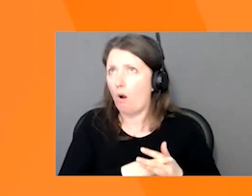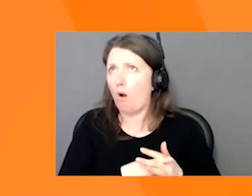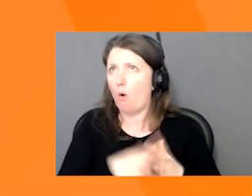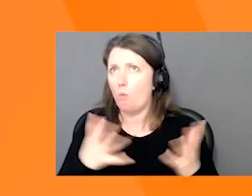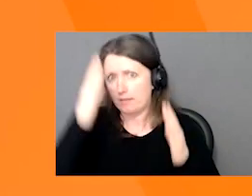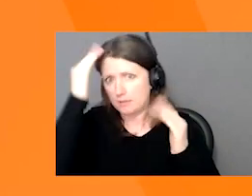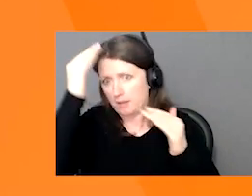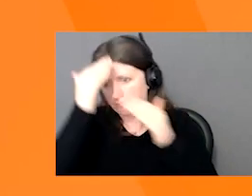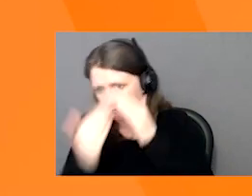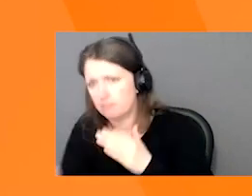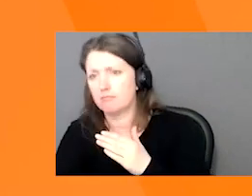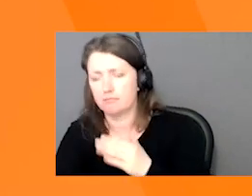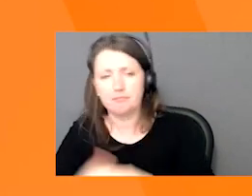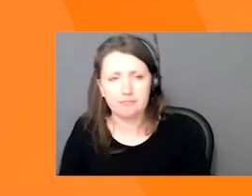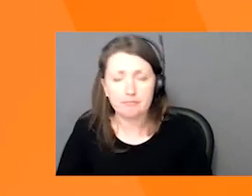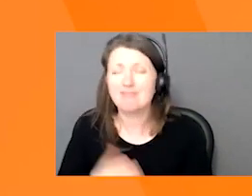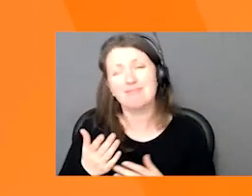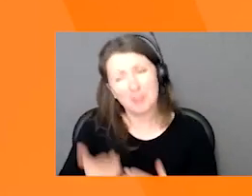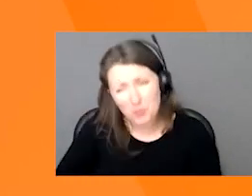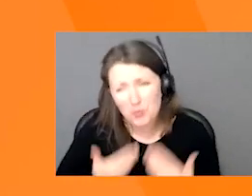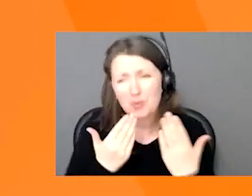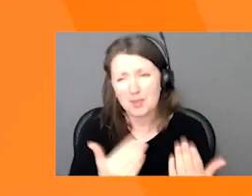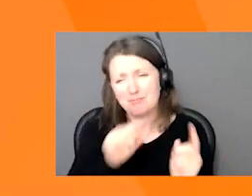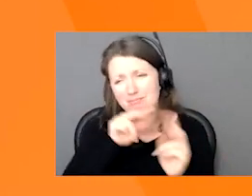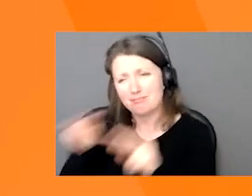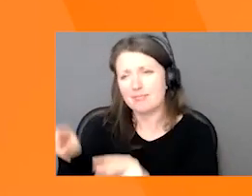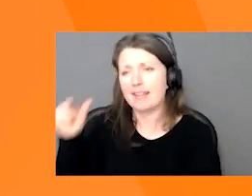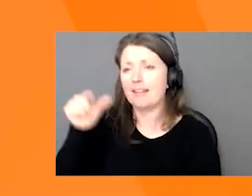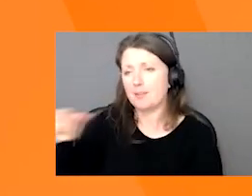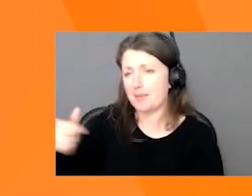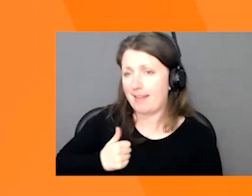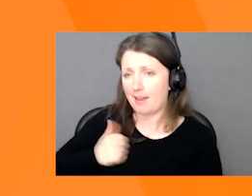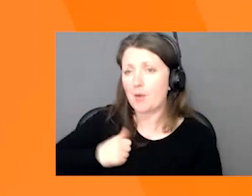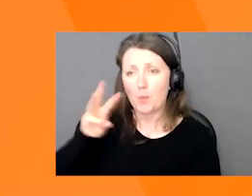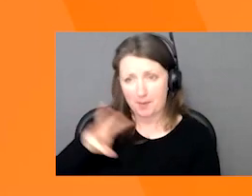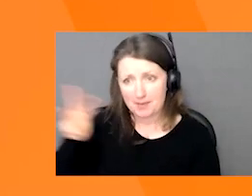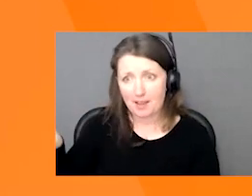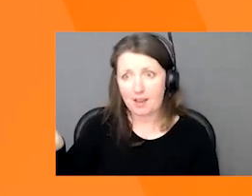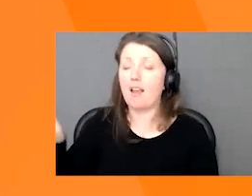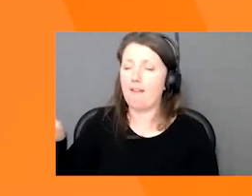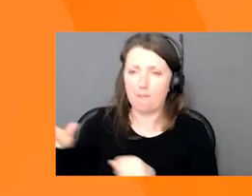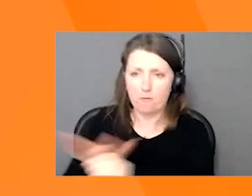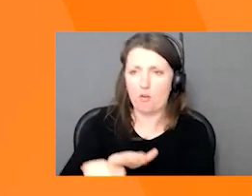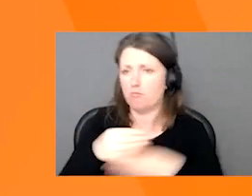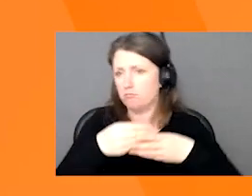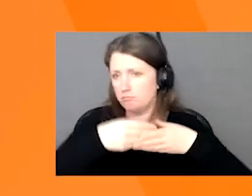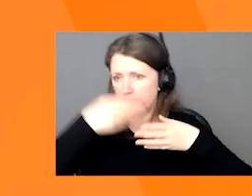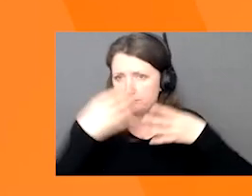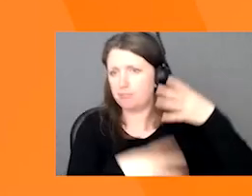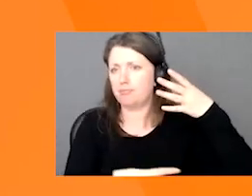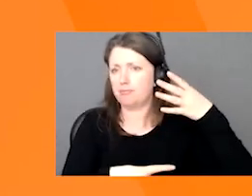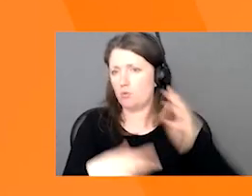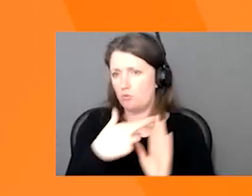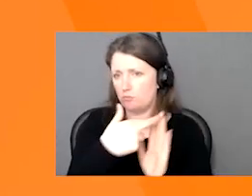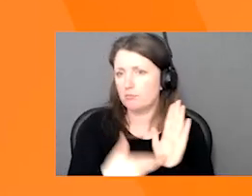journey, you might want to review the Government of Canada website for a comprehensive list of regulations. And in addition, another excellent resource